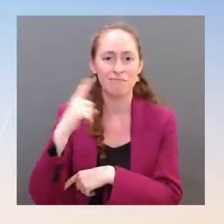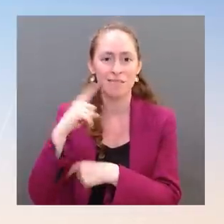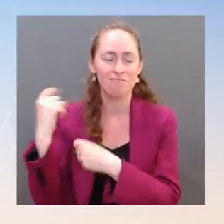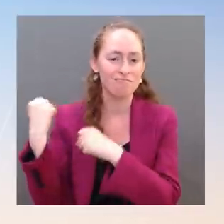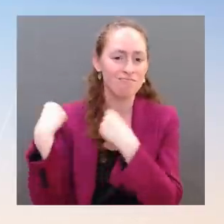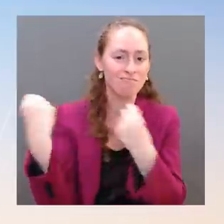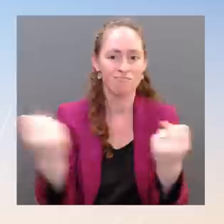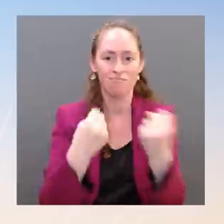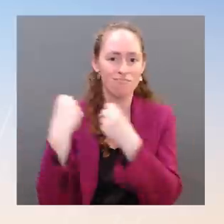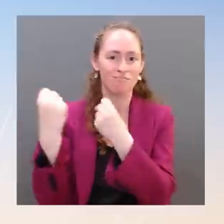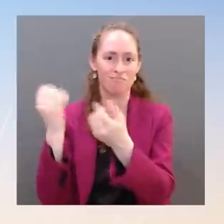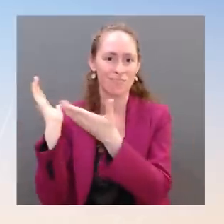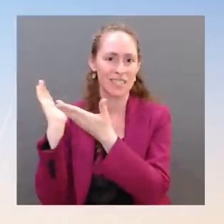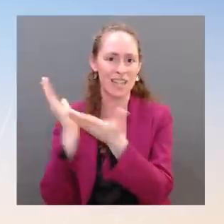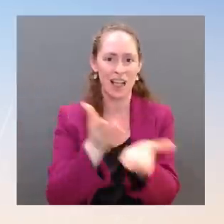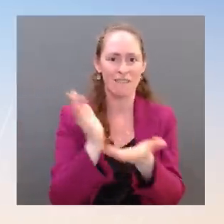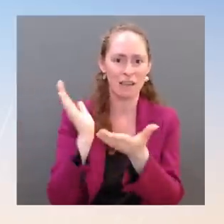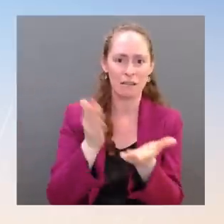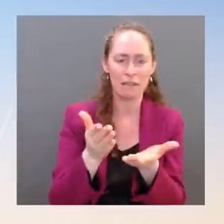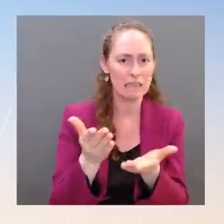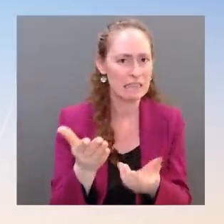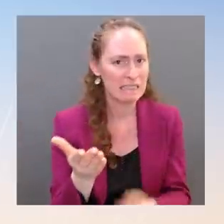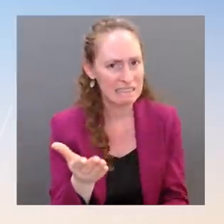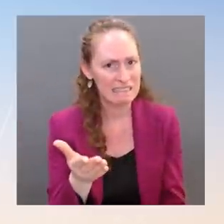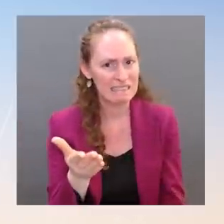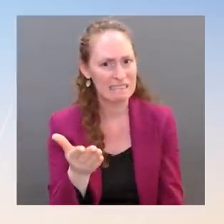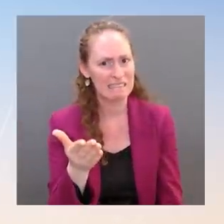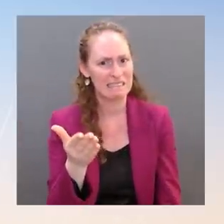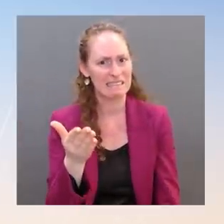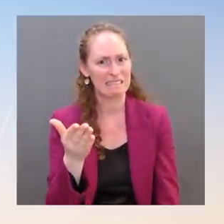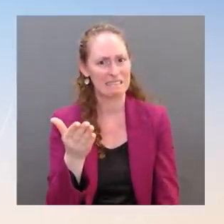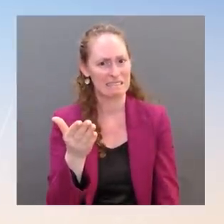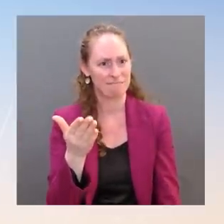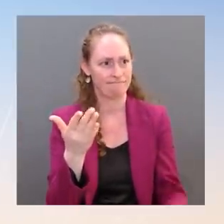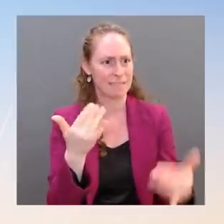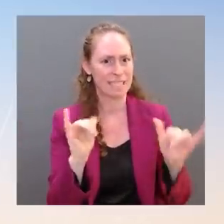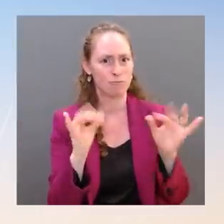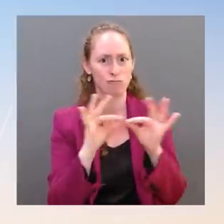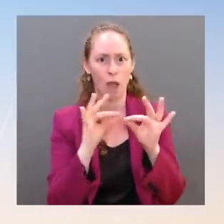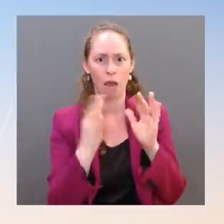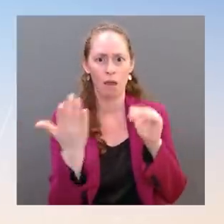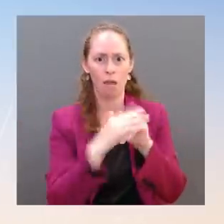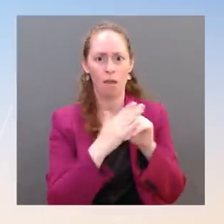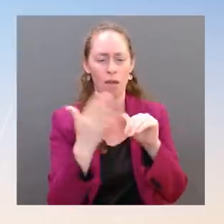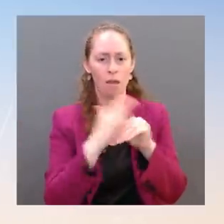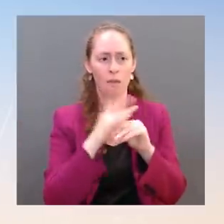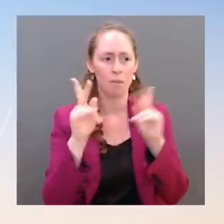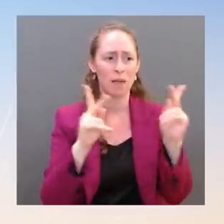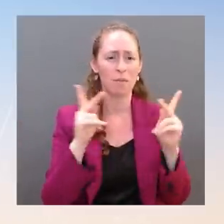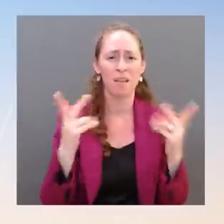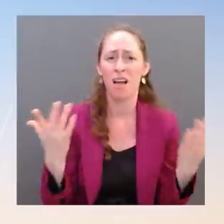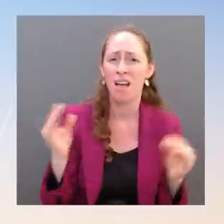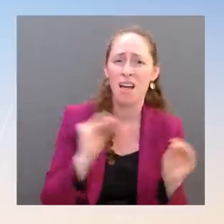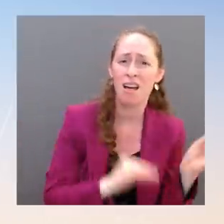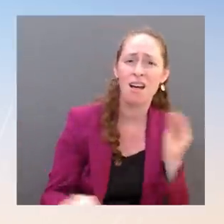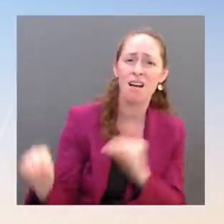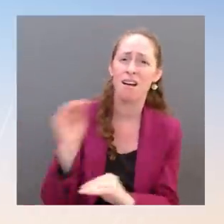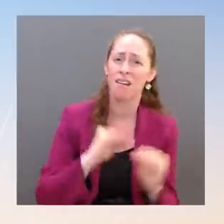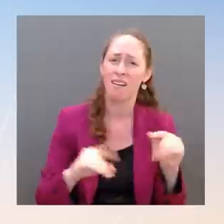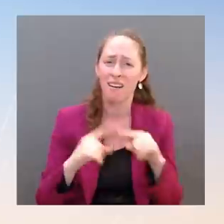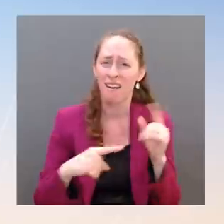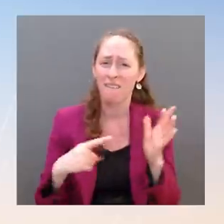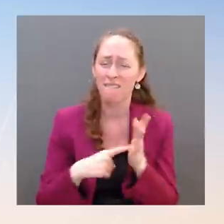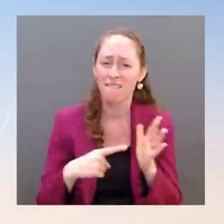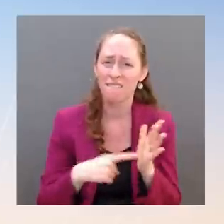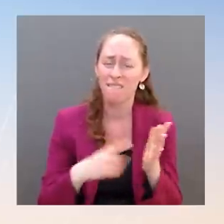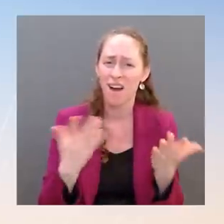these price hikes? Ms. Look, you know, I'm not — again, I'm not going to speak to the stock market. But, you know, this is something that is very important